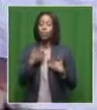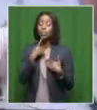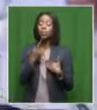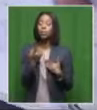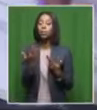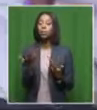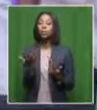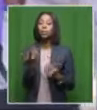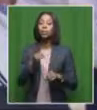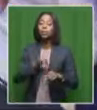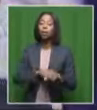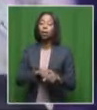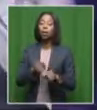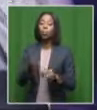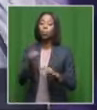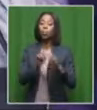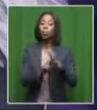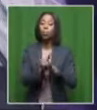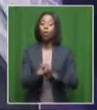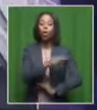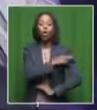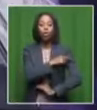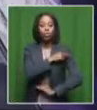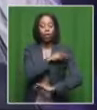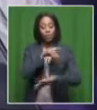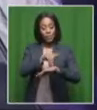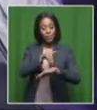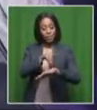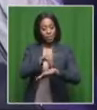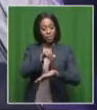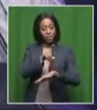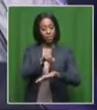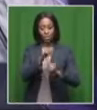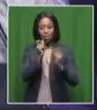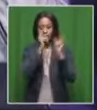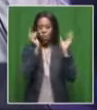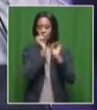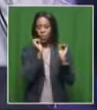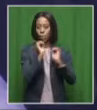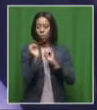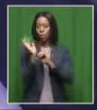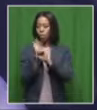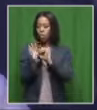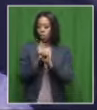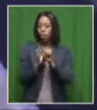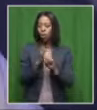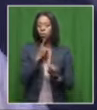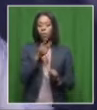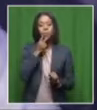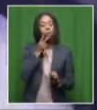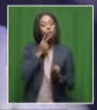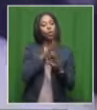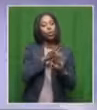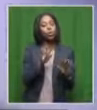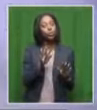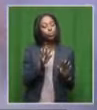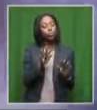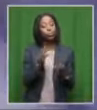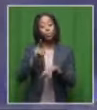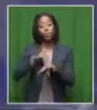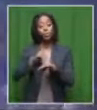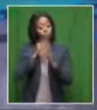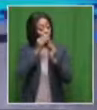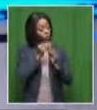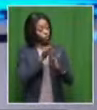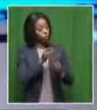when he was admitted, the doctors, without even knowing his story in terms of whether he smokes or not, the doctors